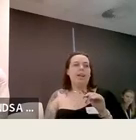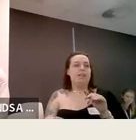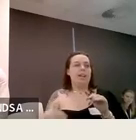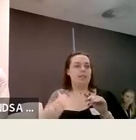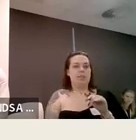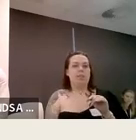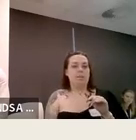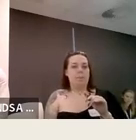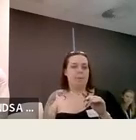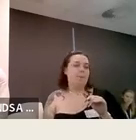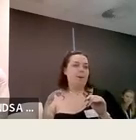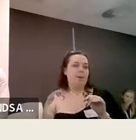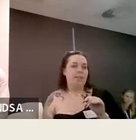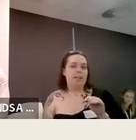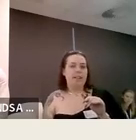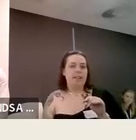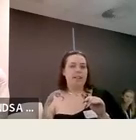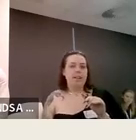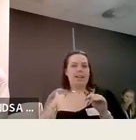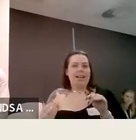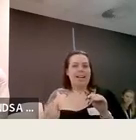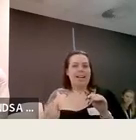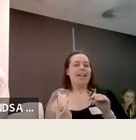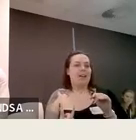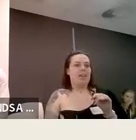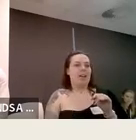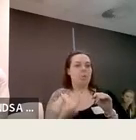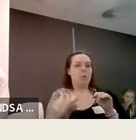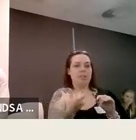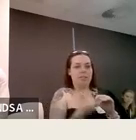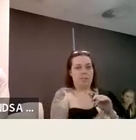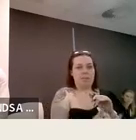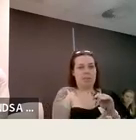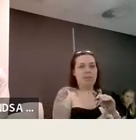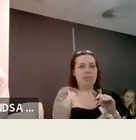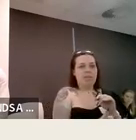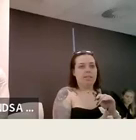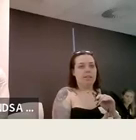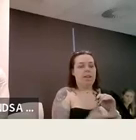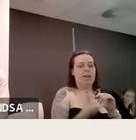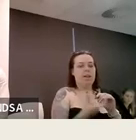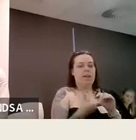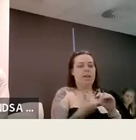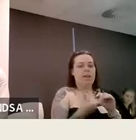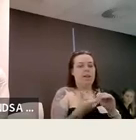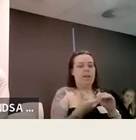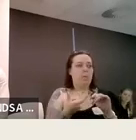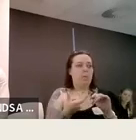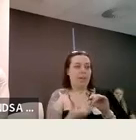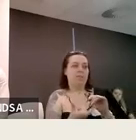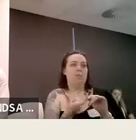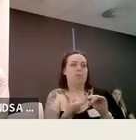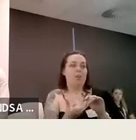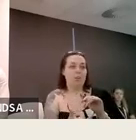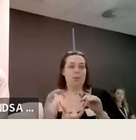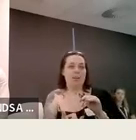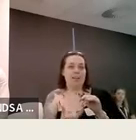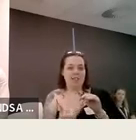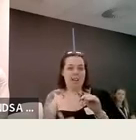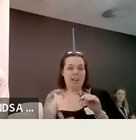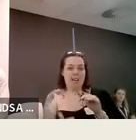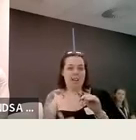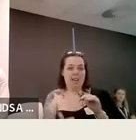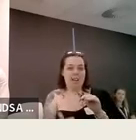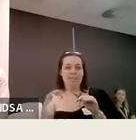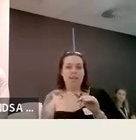was created a student impairment policy that clearly outlined what a disability was uh what a reasonable